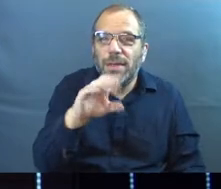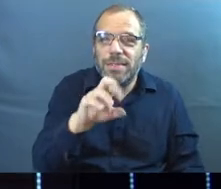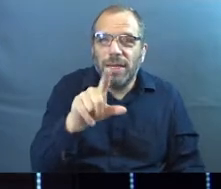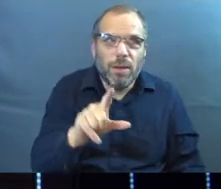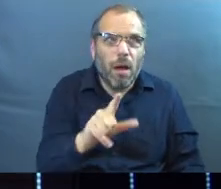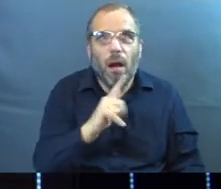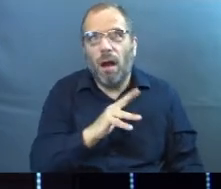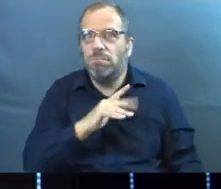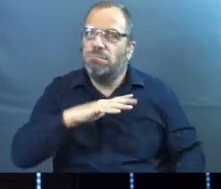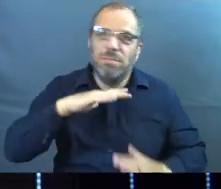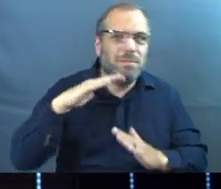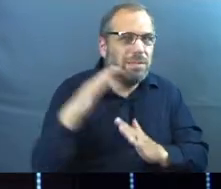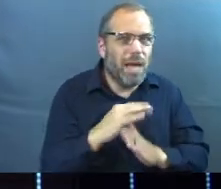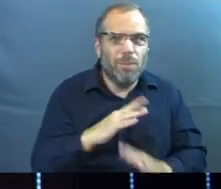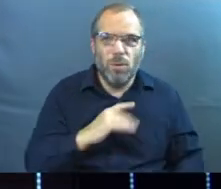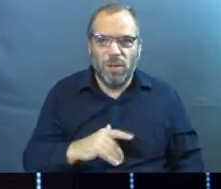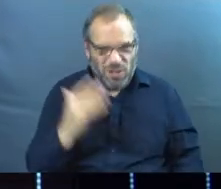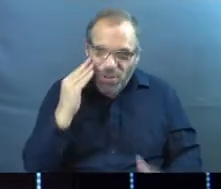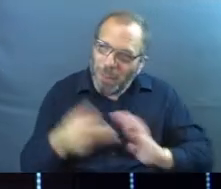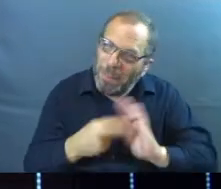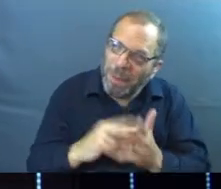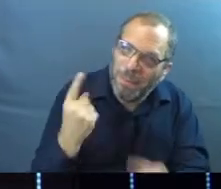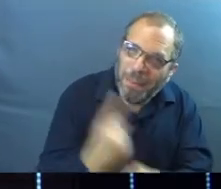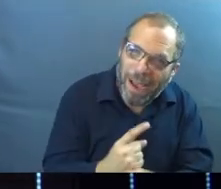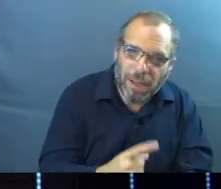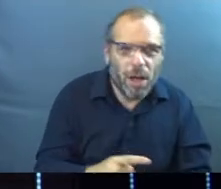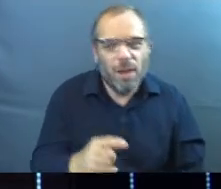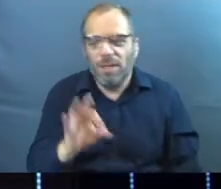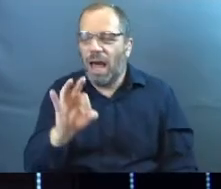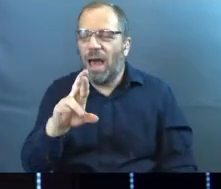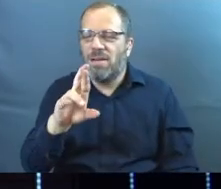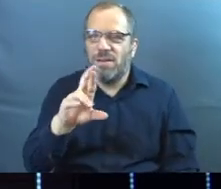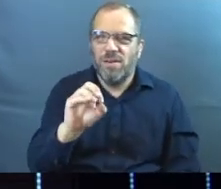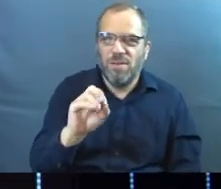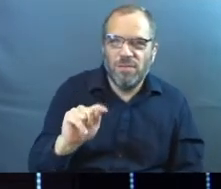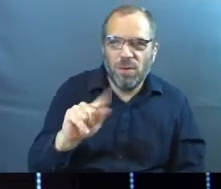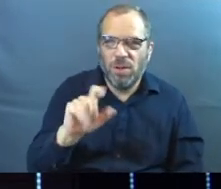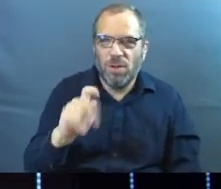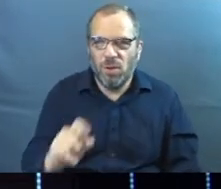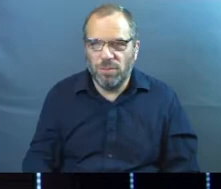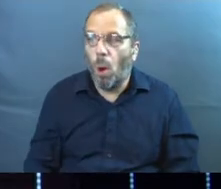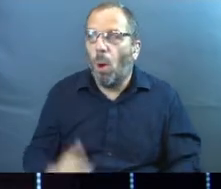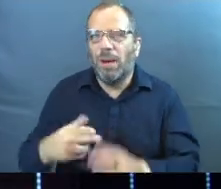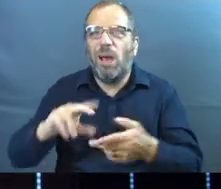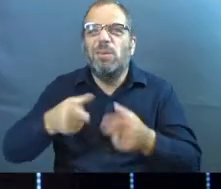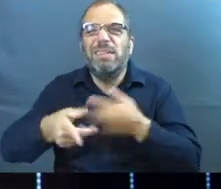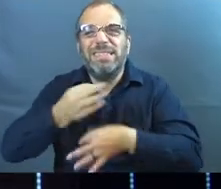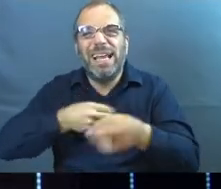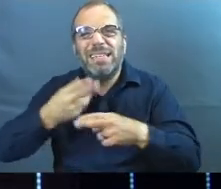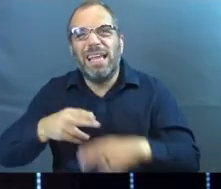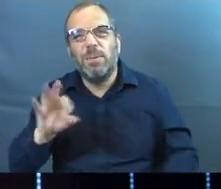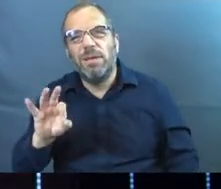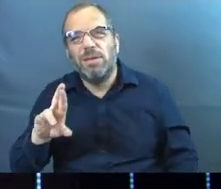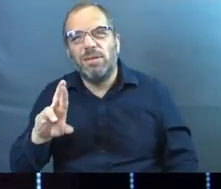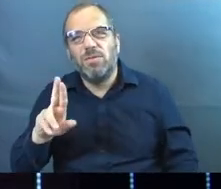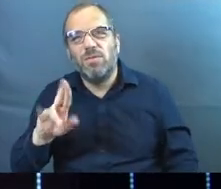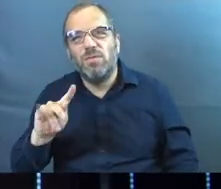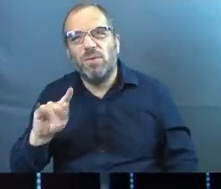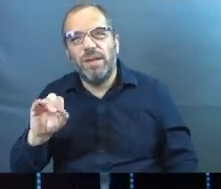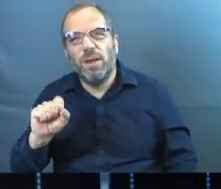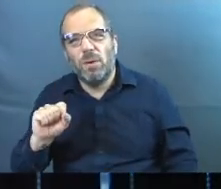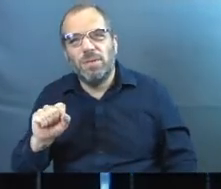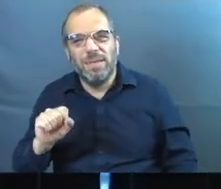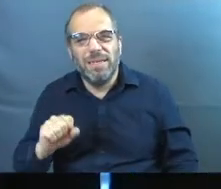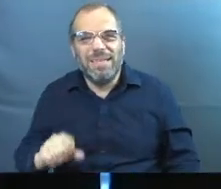It's a fact, okay? I'm just saying. Some of'all know, you're like, yeah, Fruit Loops. No, Fruitios. You're like, those are it. You know what I mean? It's like, that's what I'm just saying.